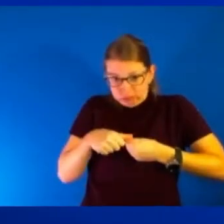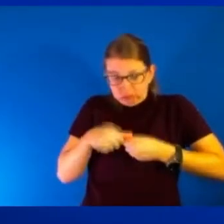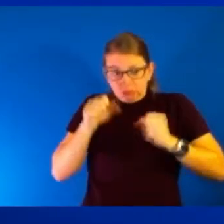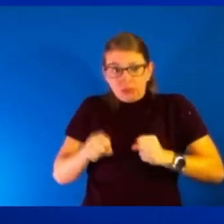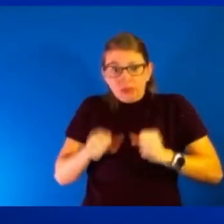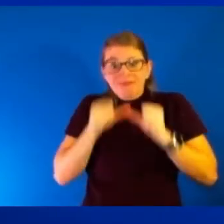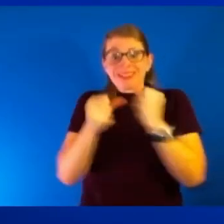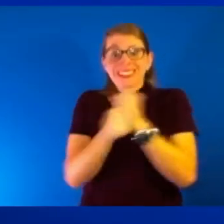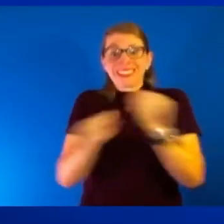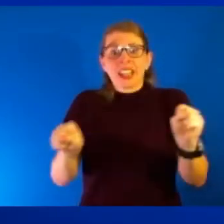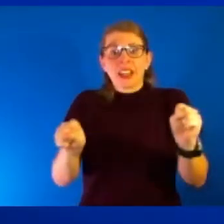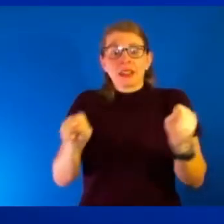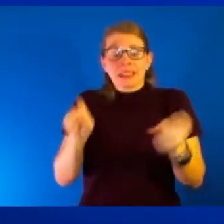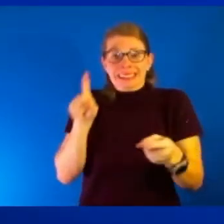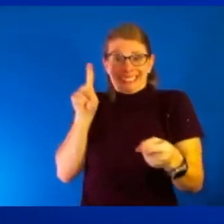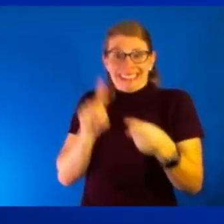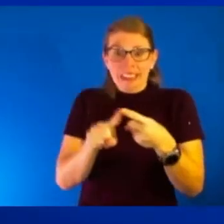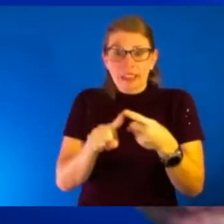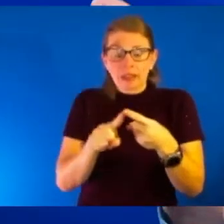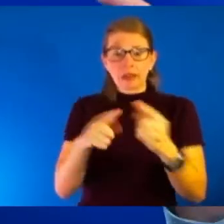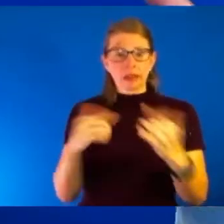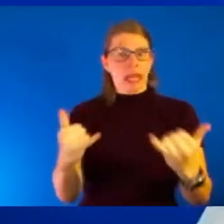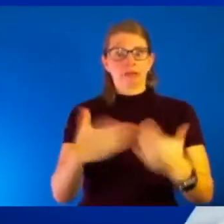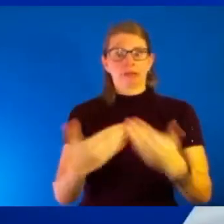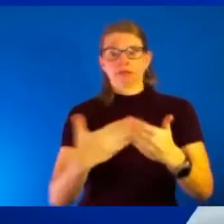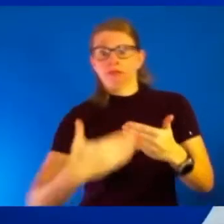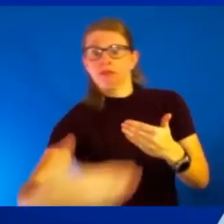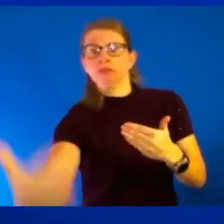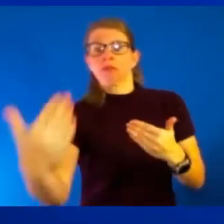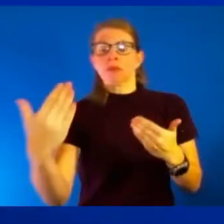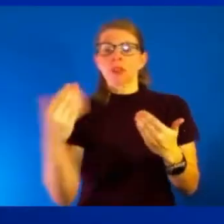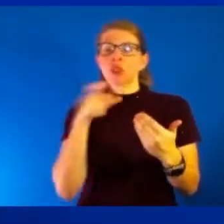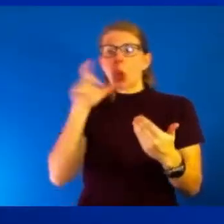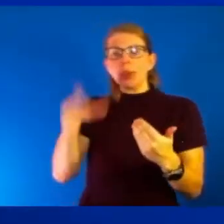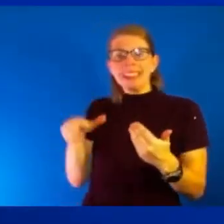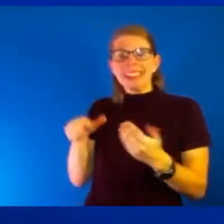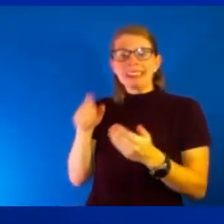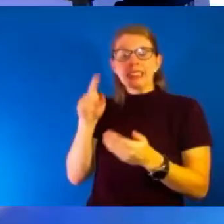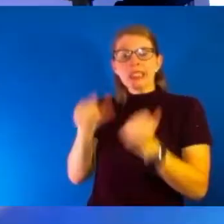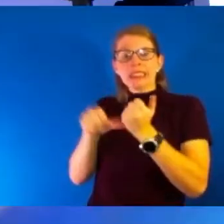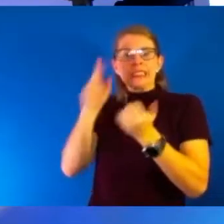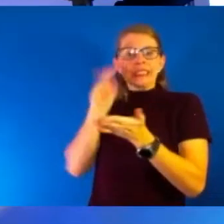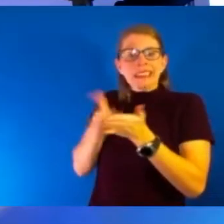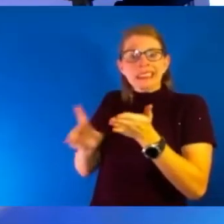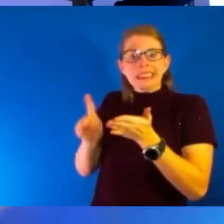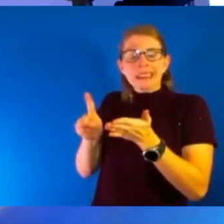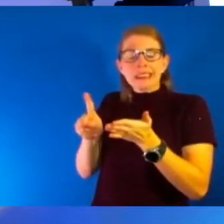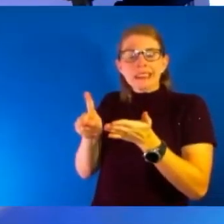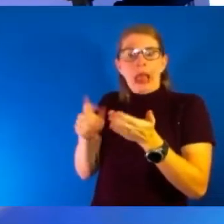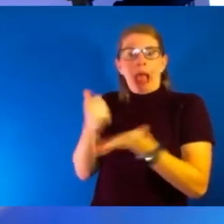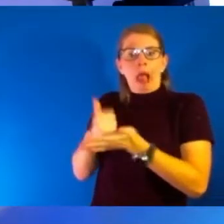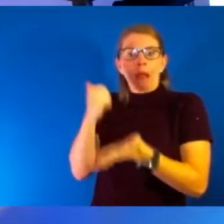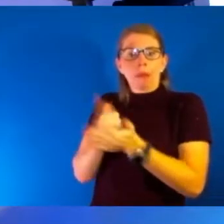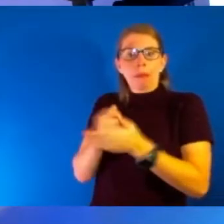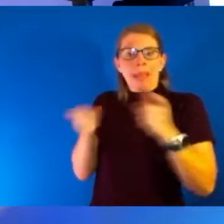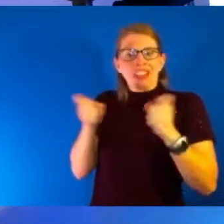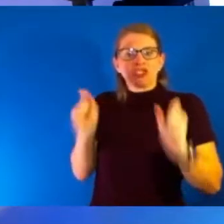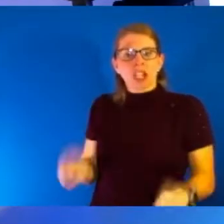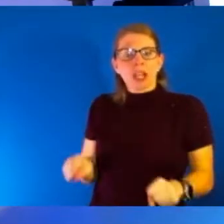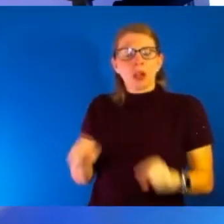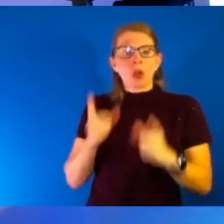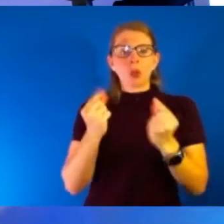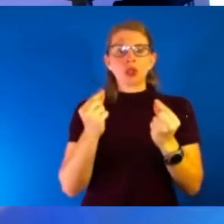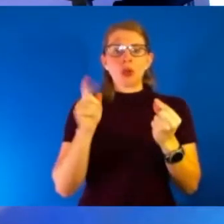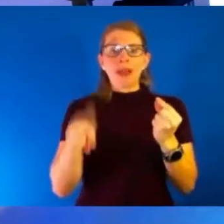even into this moment, every day going forward. So we don't need the assistant secretary's help. Because we can manage this. But what do we have to do? Hawkeye,